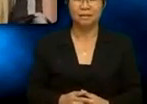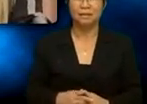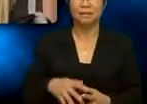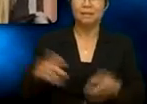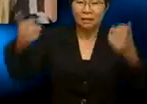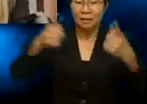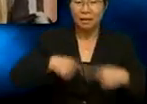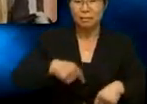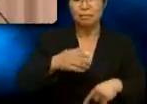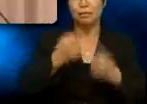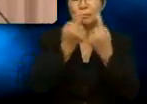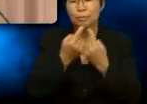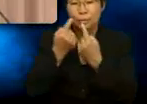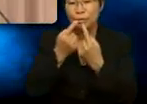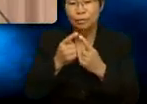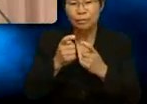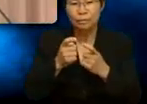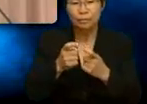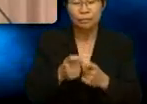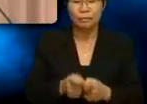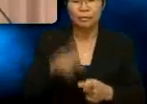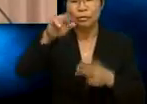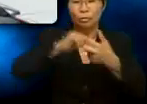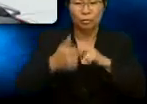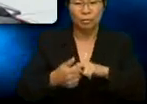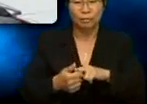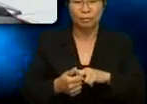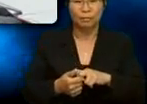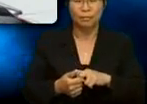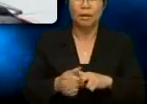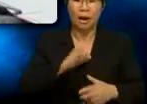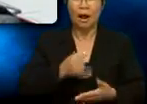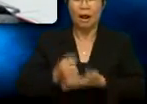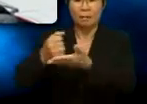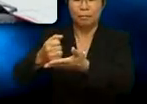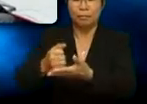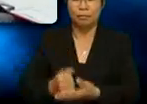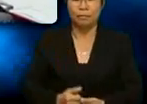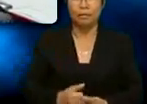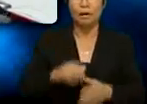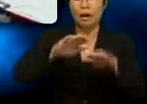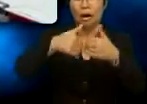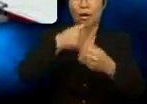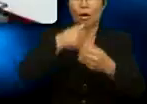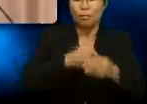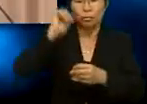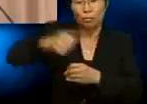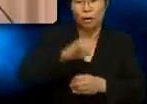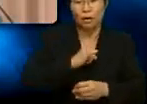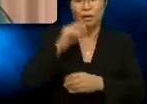don't really know how to use it. No problem. I'll help you. How about tomorrow? I can have a look at it.